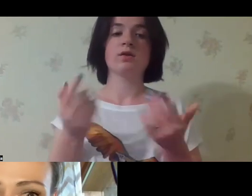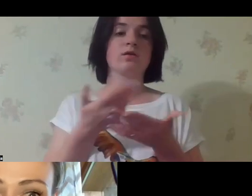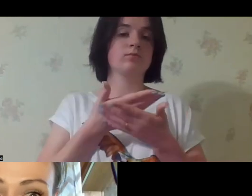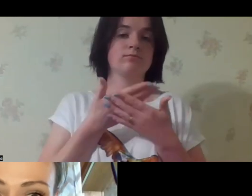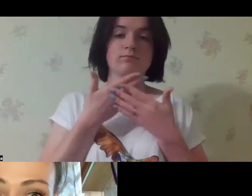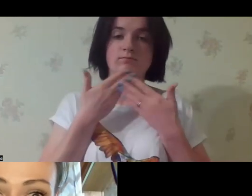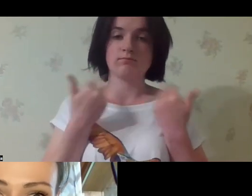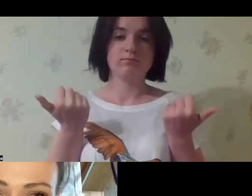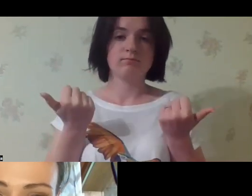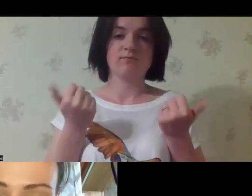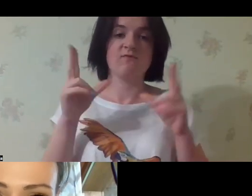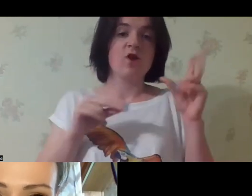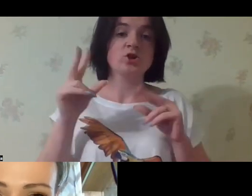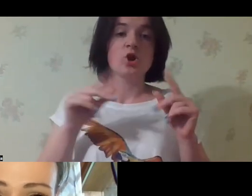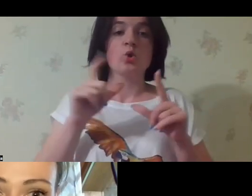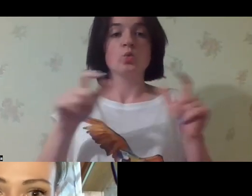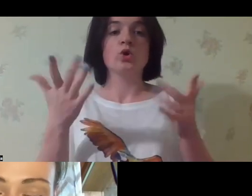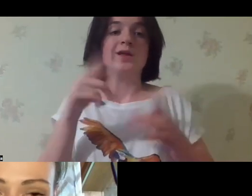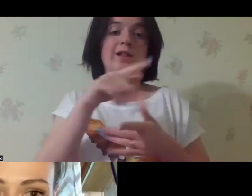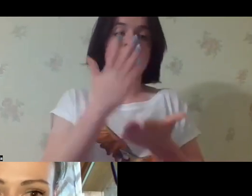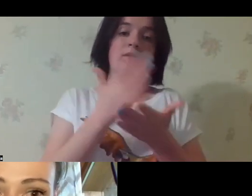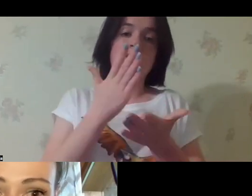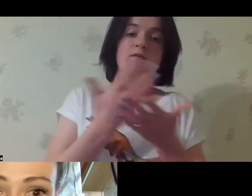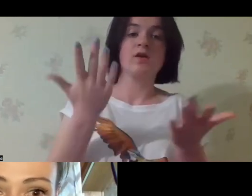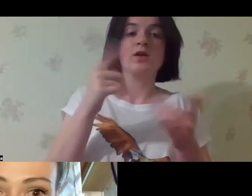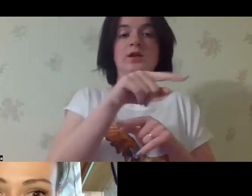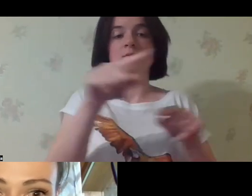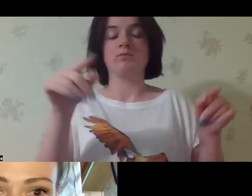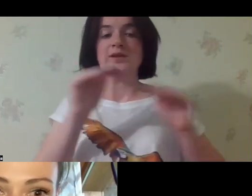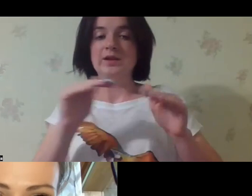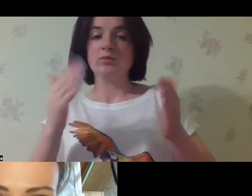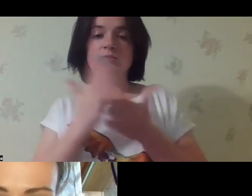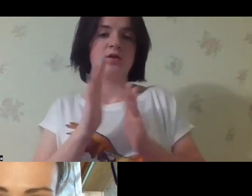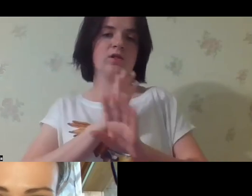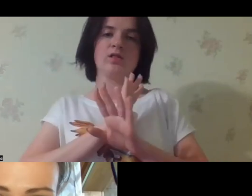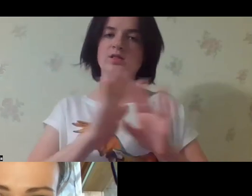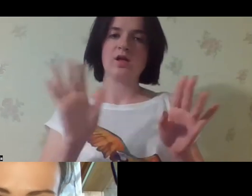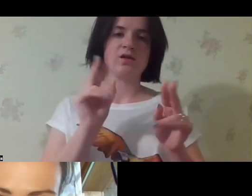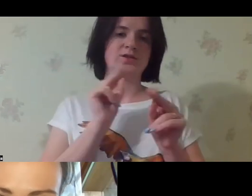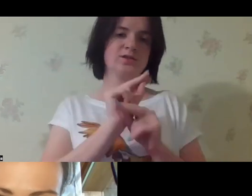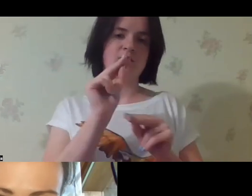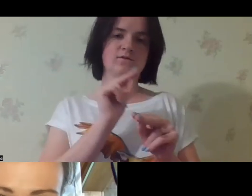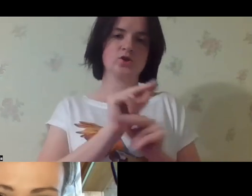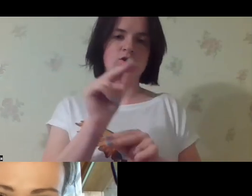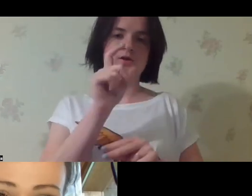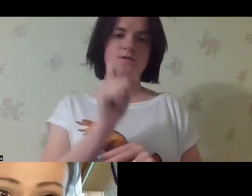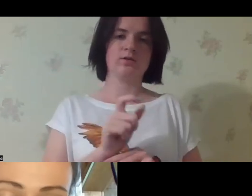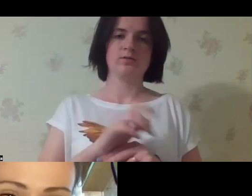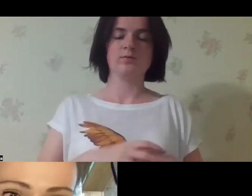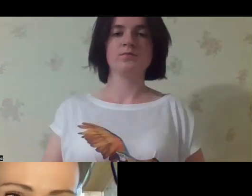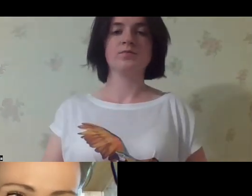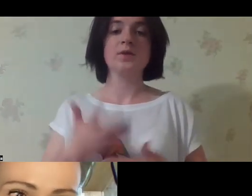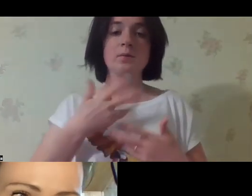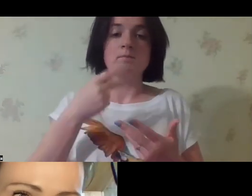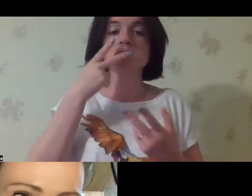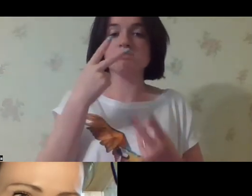under the auspices of the Ministry of Social Policy. And it was considered that the children staying there or